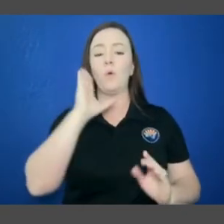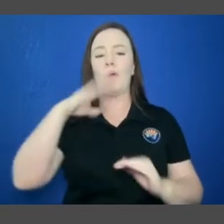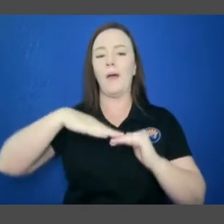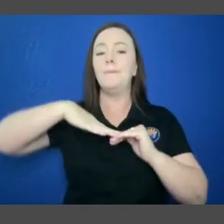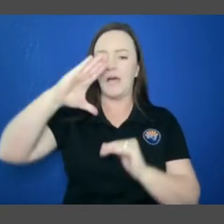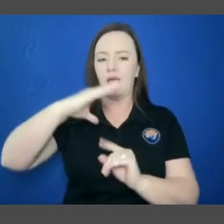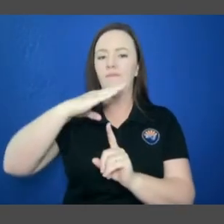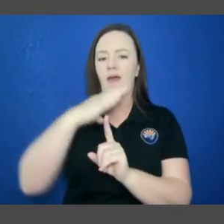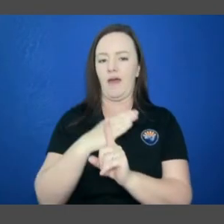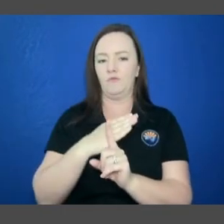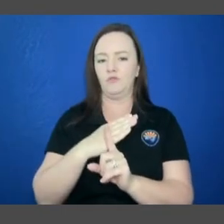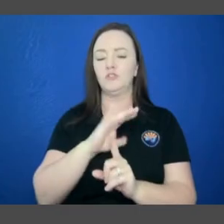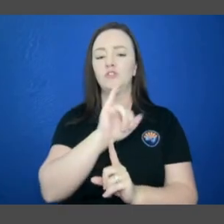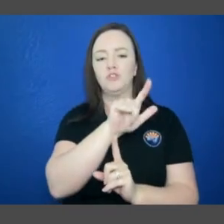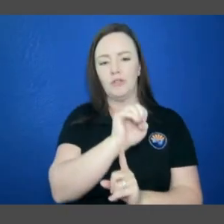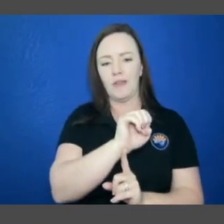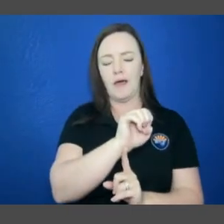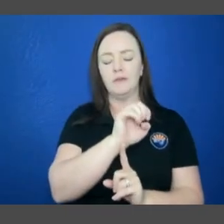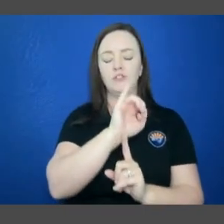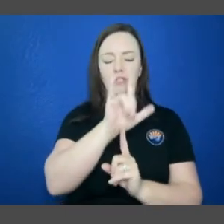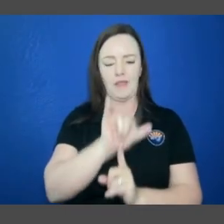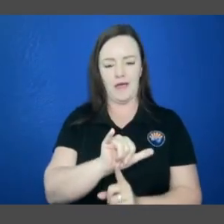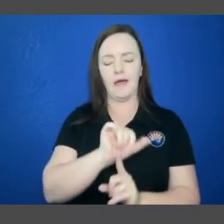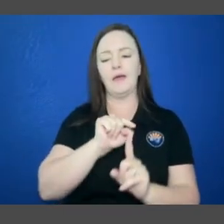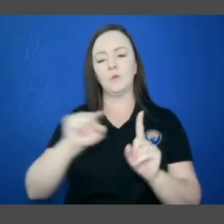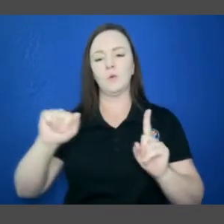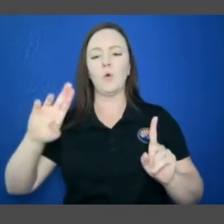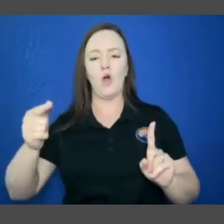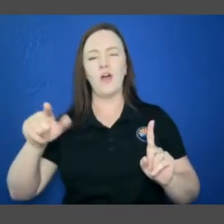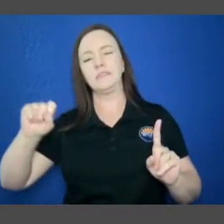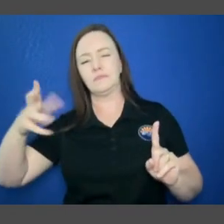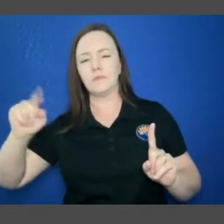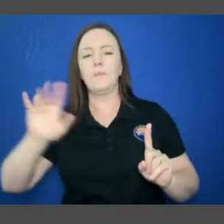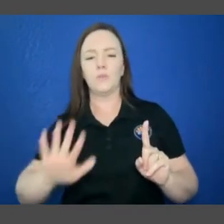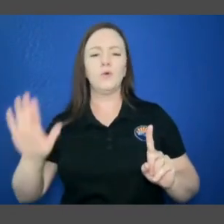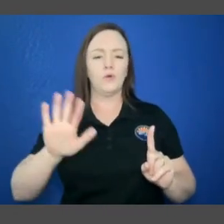Arizona during the July, August, and September time frame.